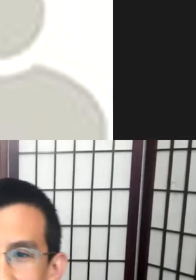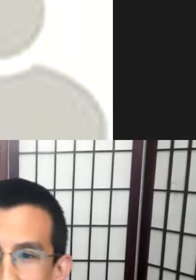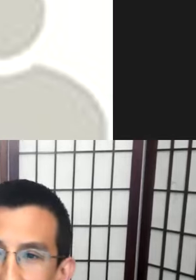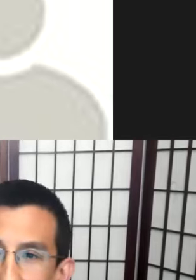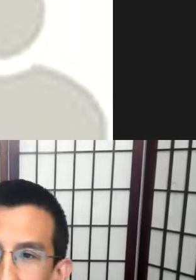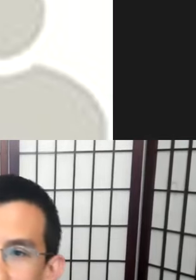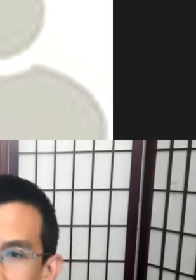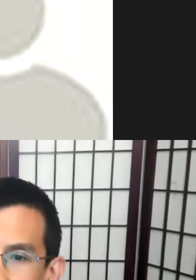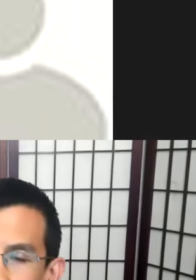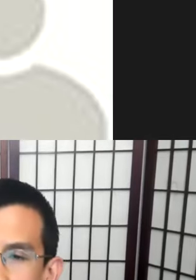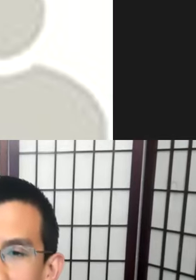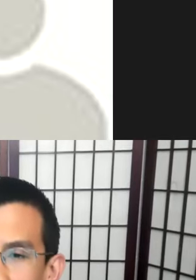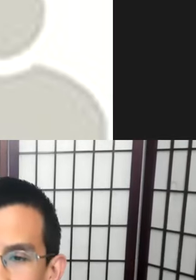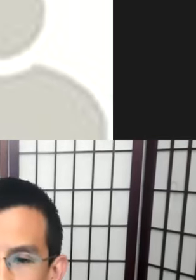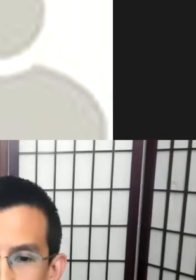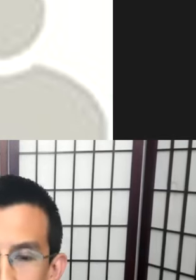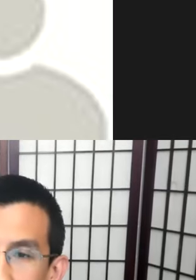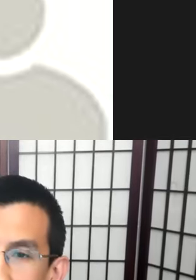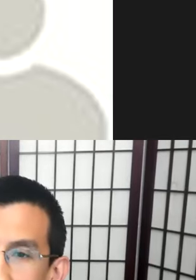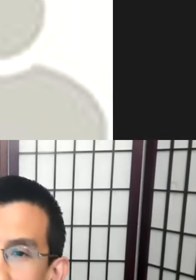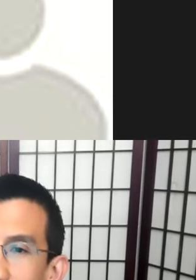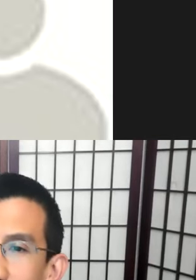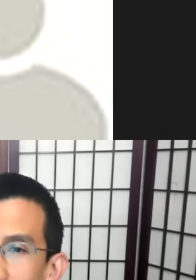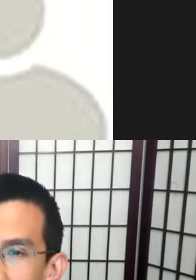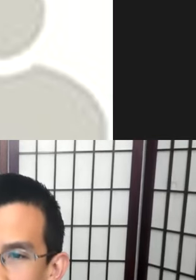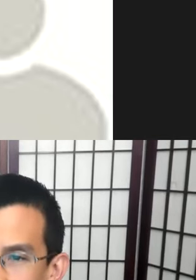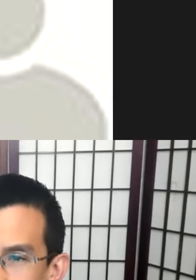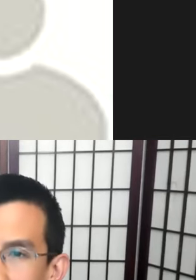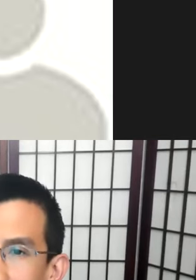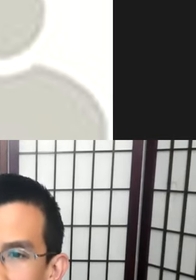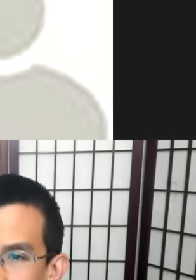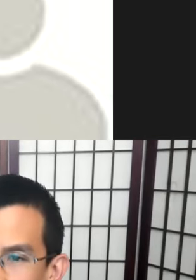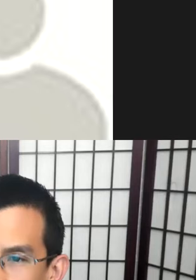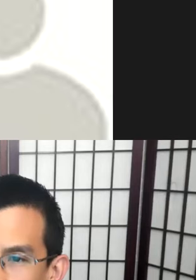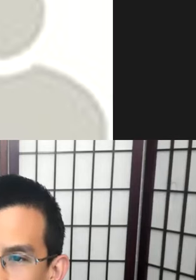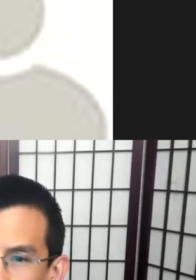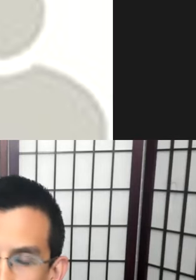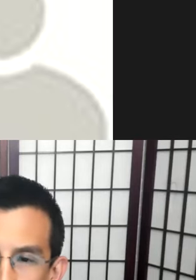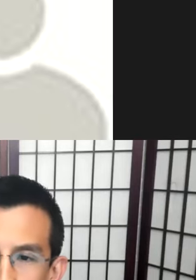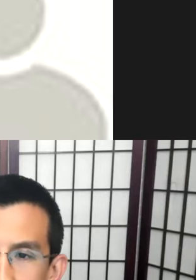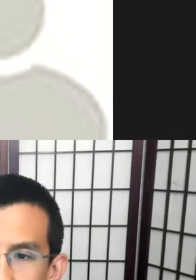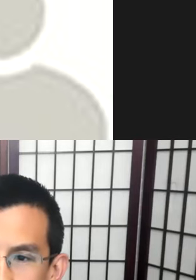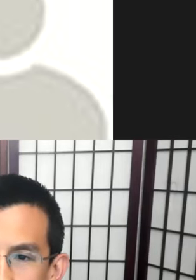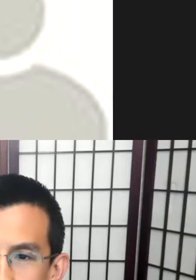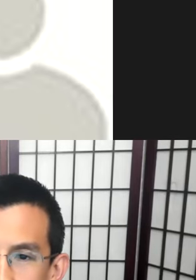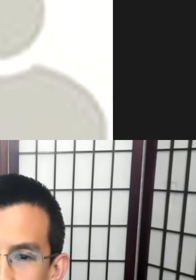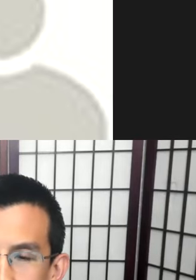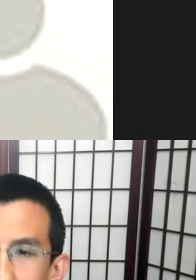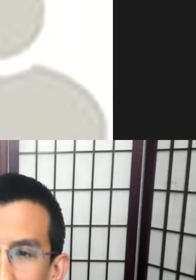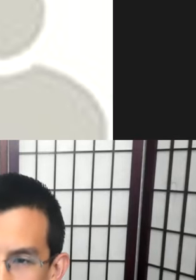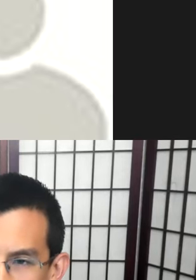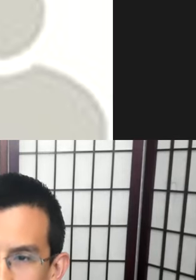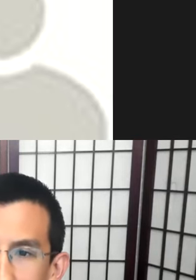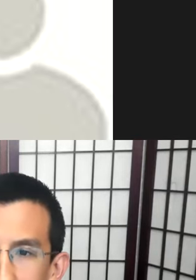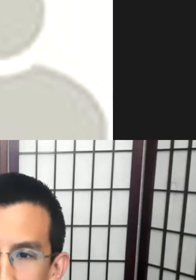Thank you. Cari's got the next question. Cari asks, thinking about the interdisciplinary field of indigenous language